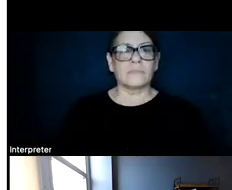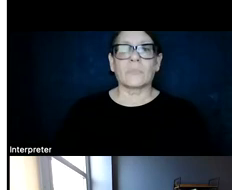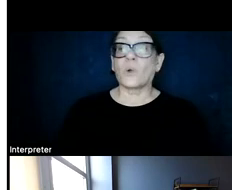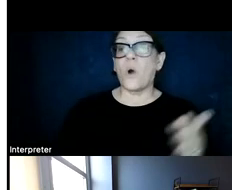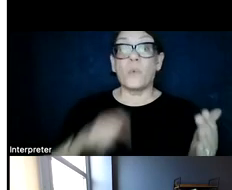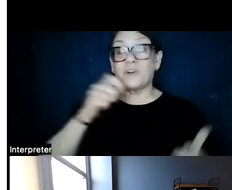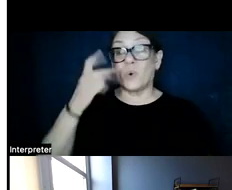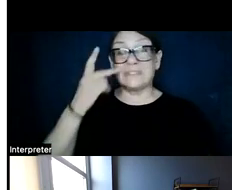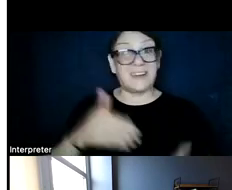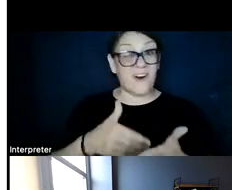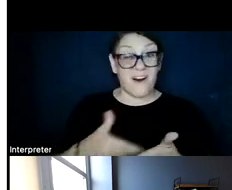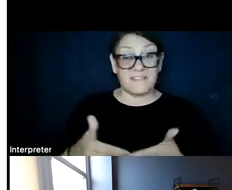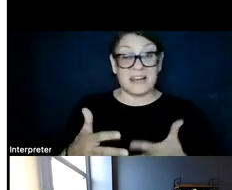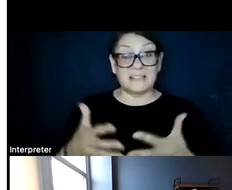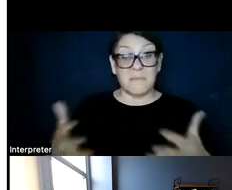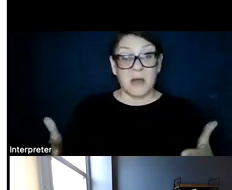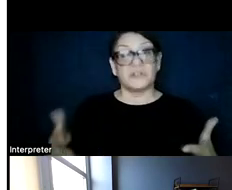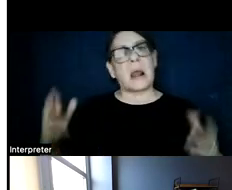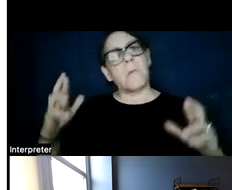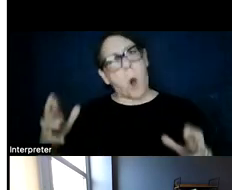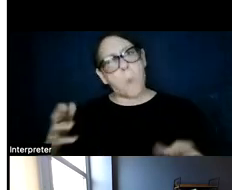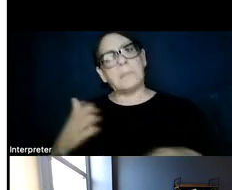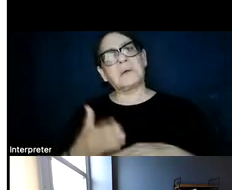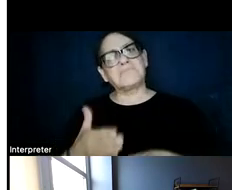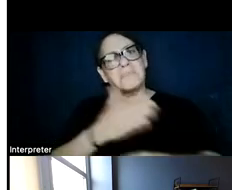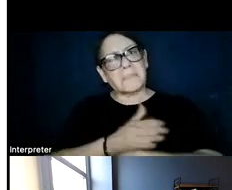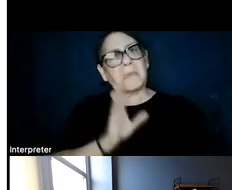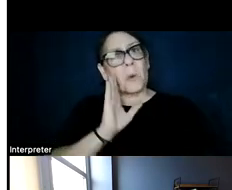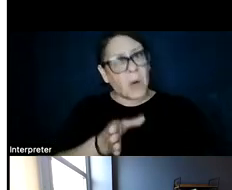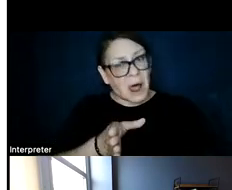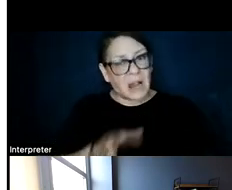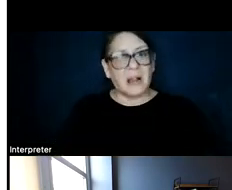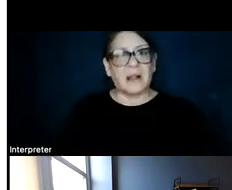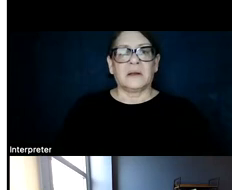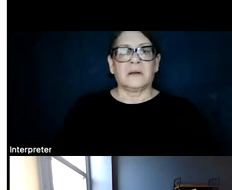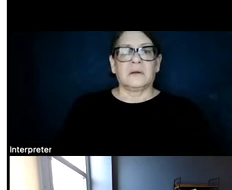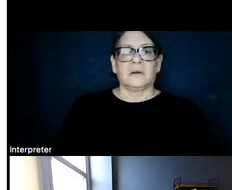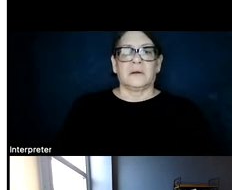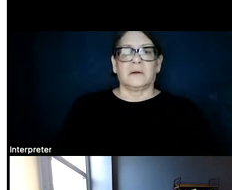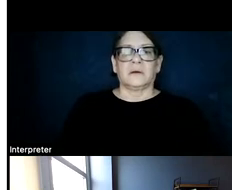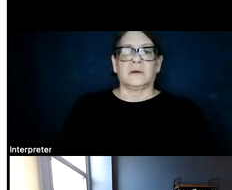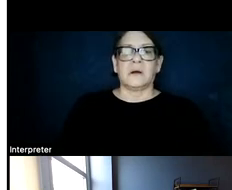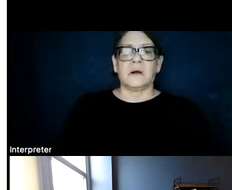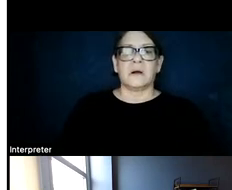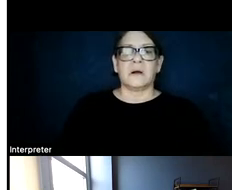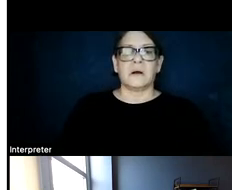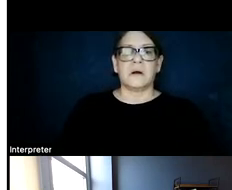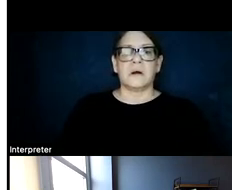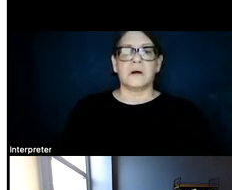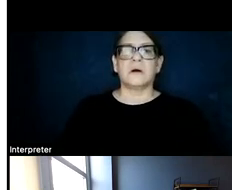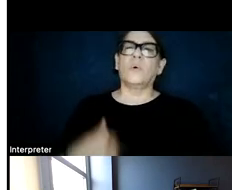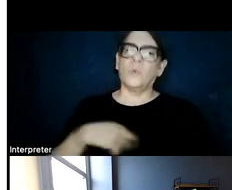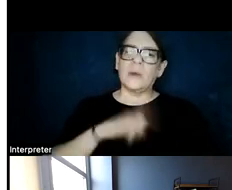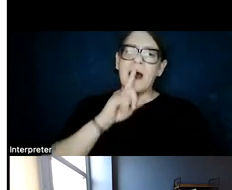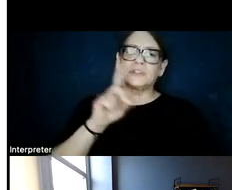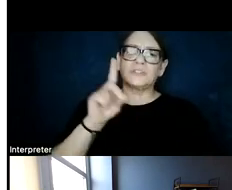seeing as much of, and I'm hoping that this will change over the next several years, is that we actually